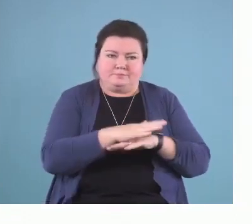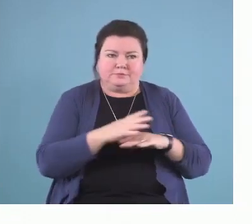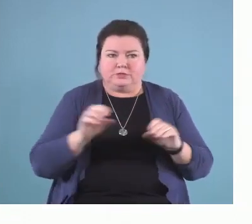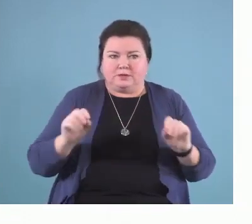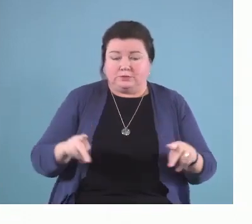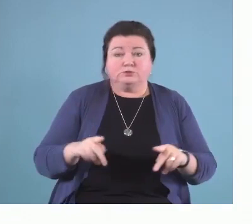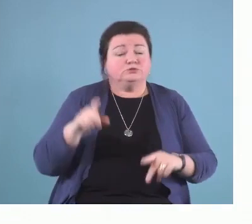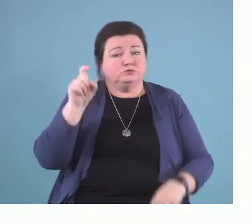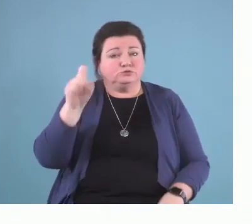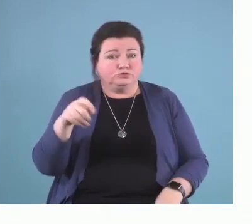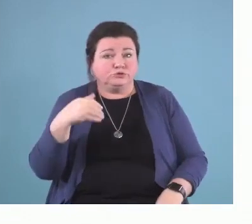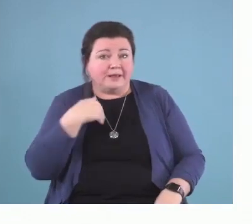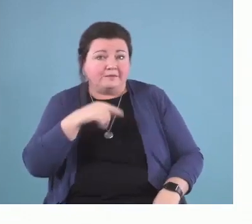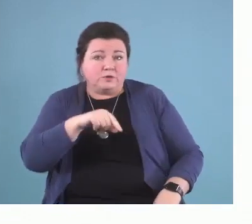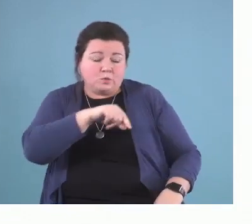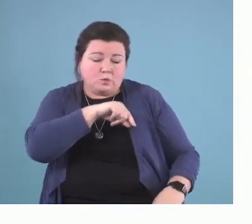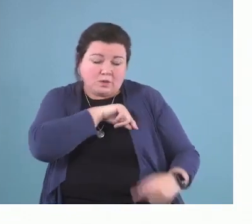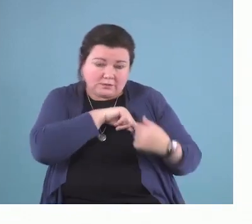must be equality of opportunity.